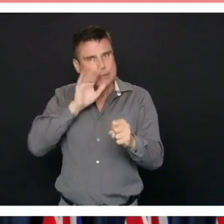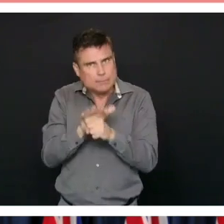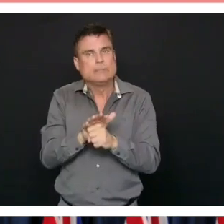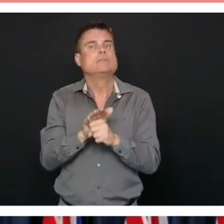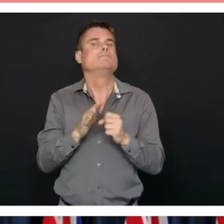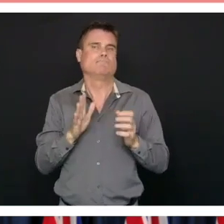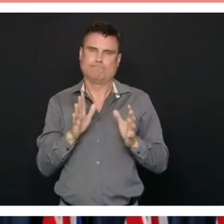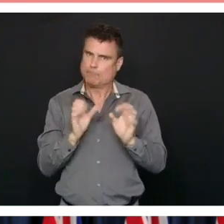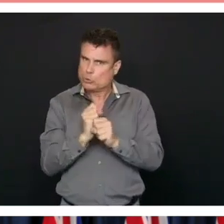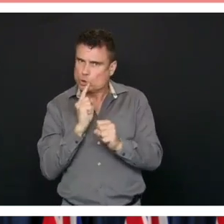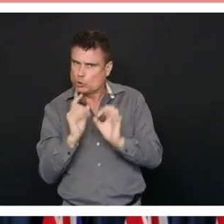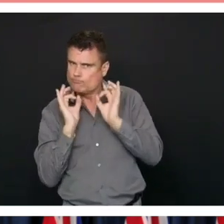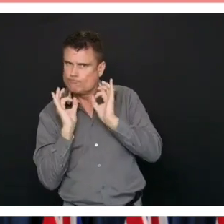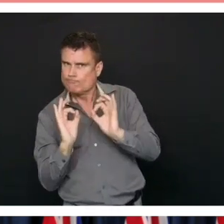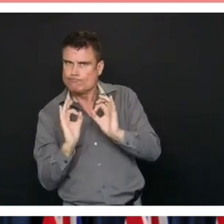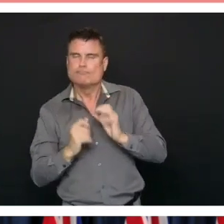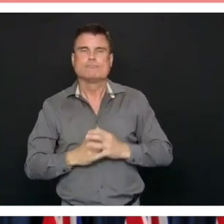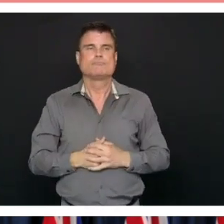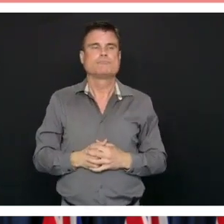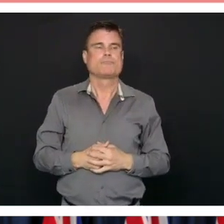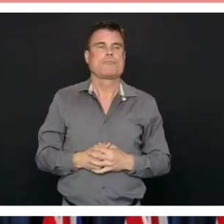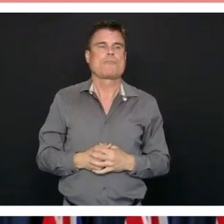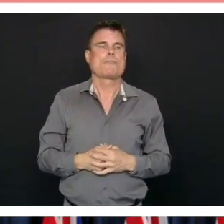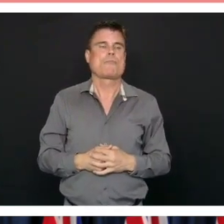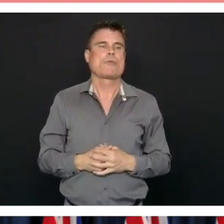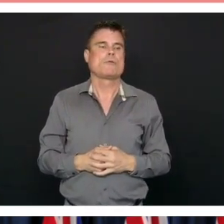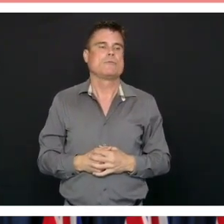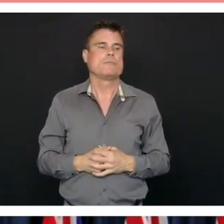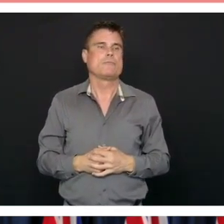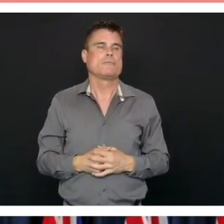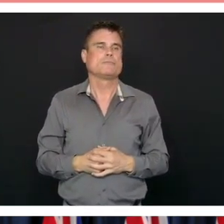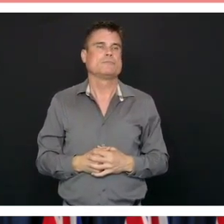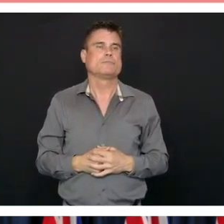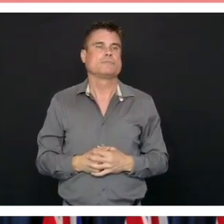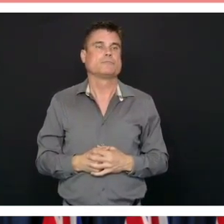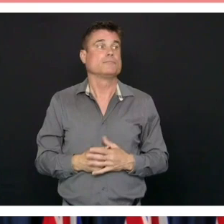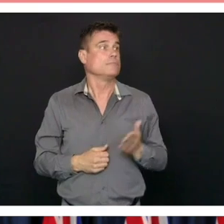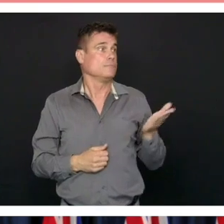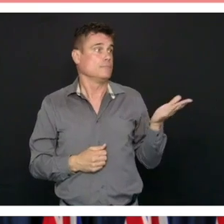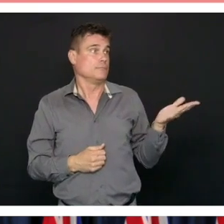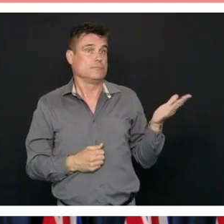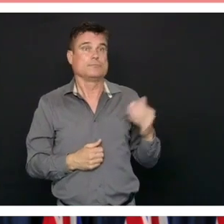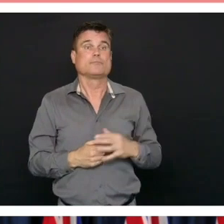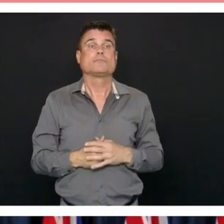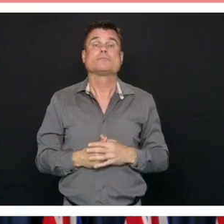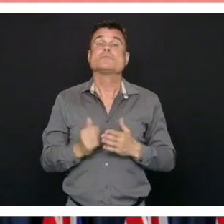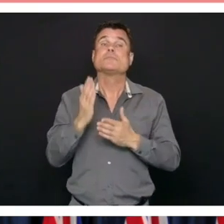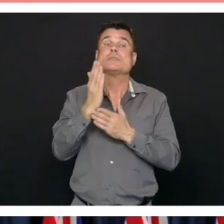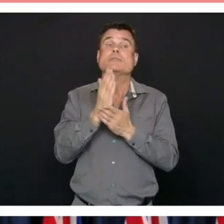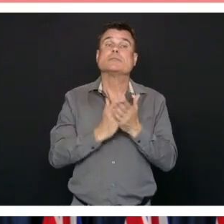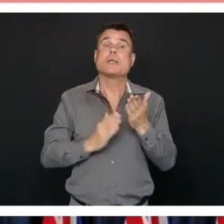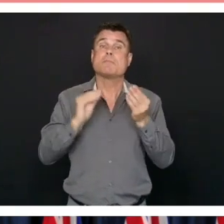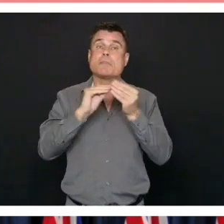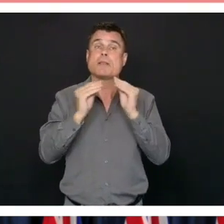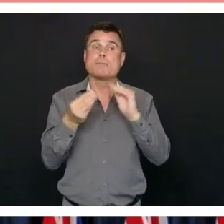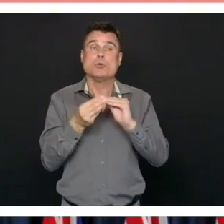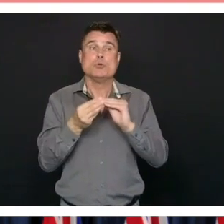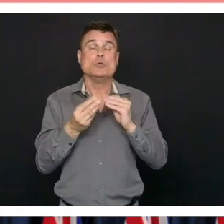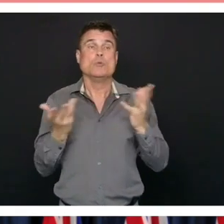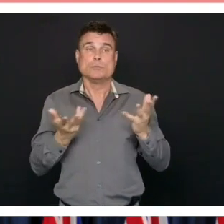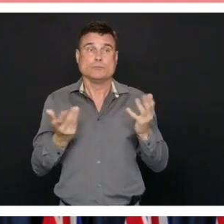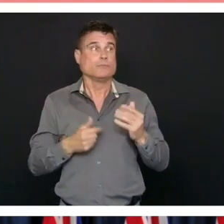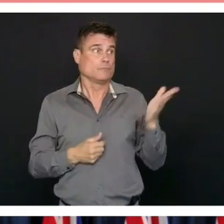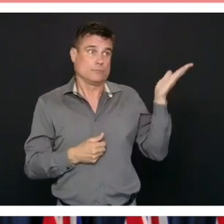The next slide talks a little bit about the pandemic impact on surgery, about the numbers. Our estimated number of lost